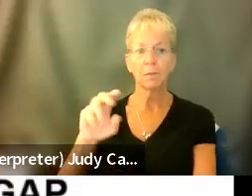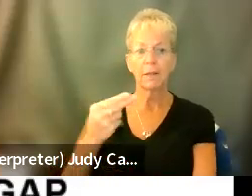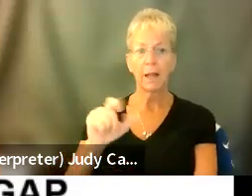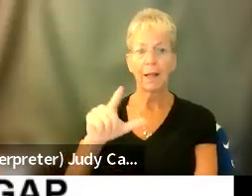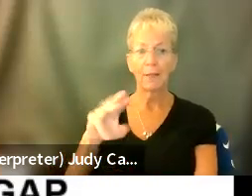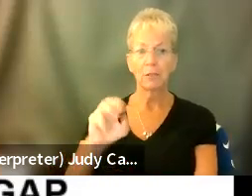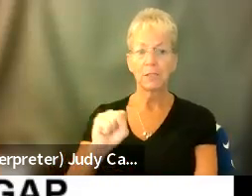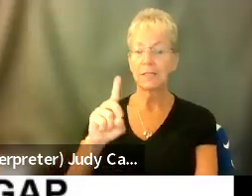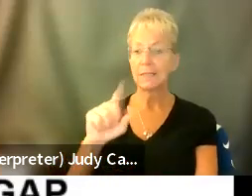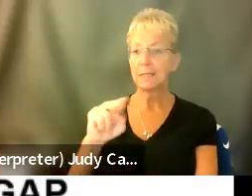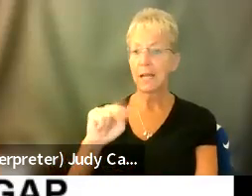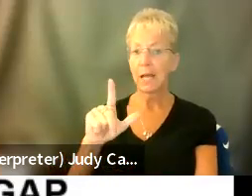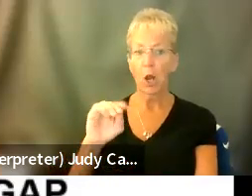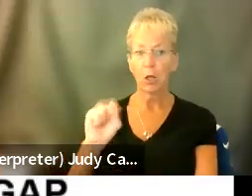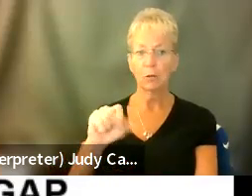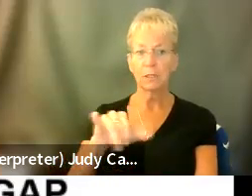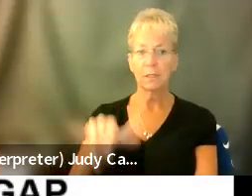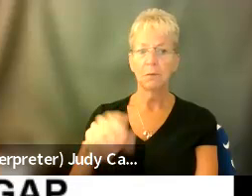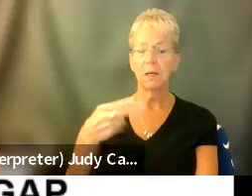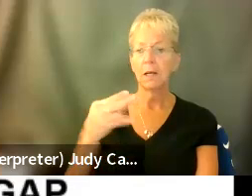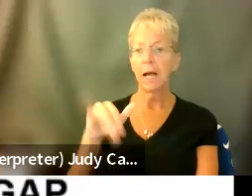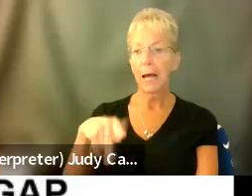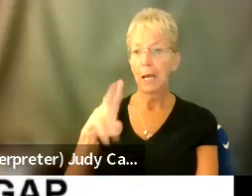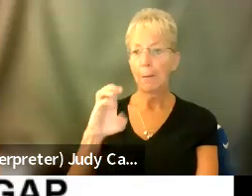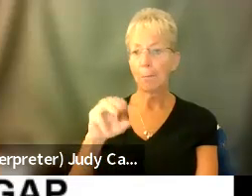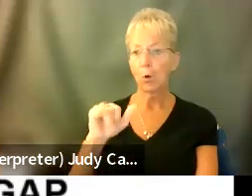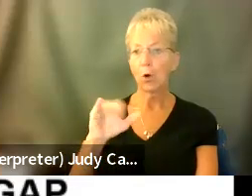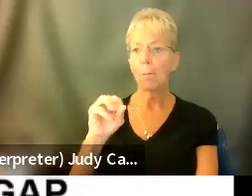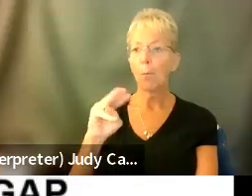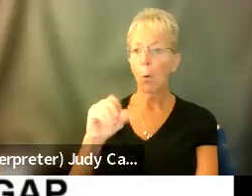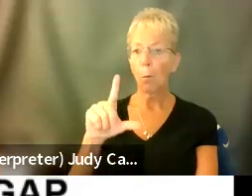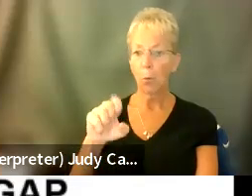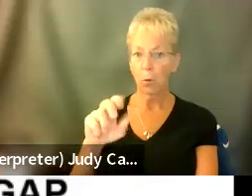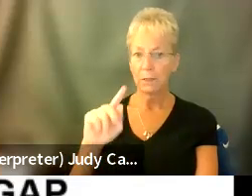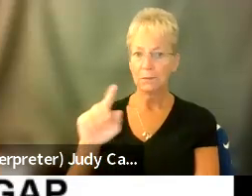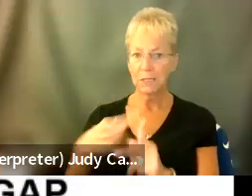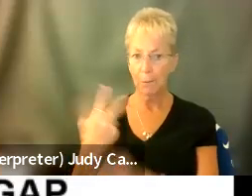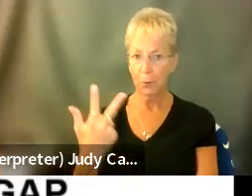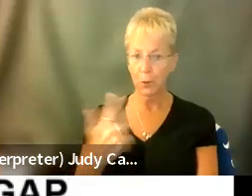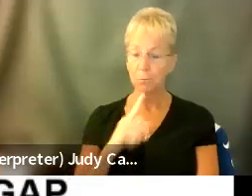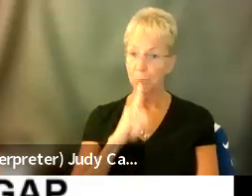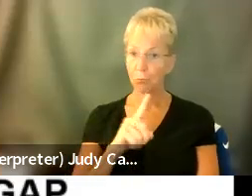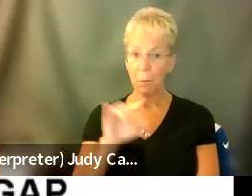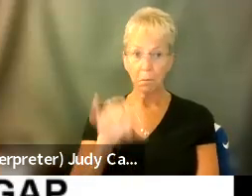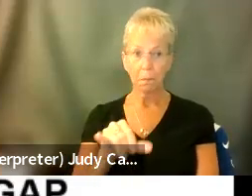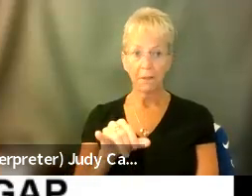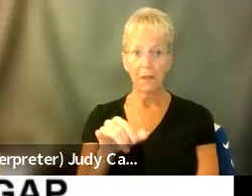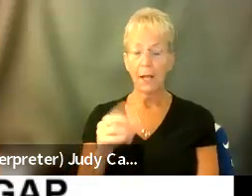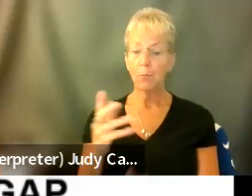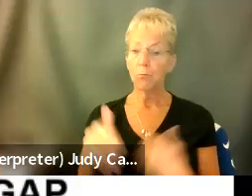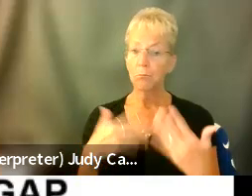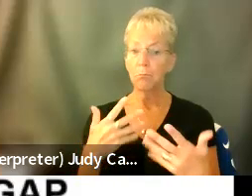syndrome, type three hypermobile type, um, which actually Ehlers-Danlos getting kind of